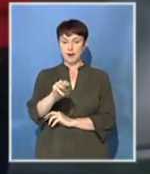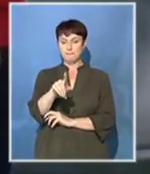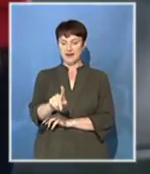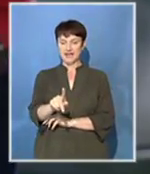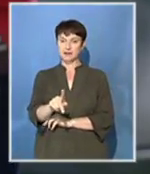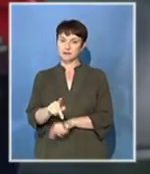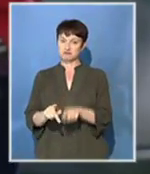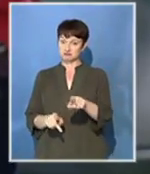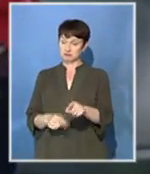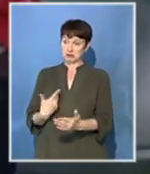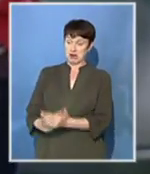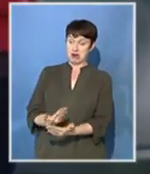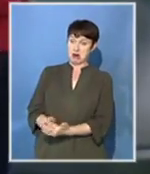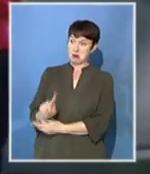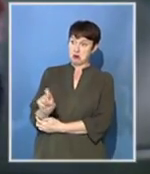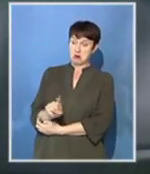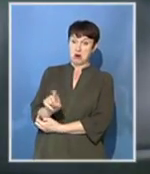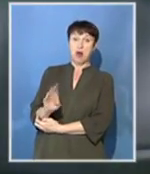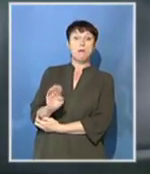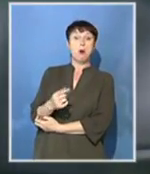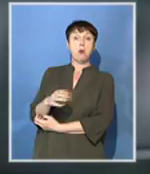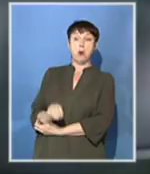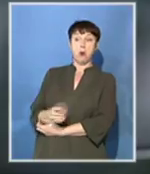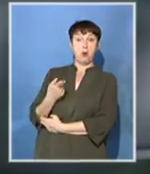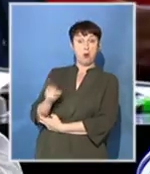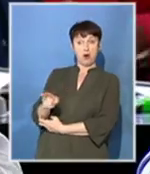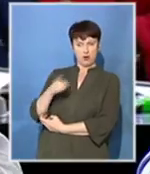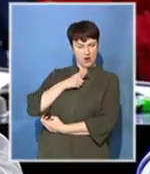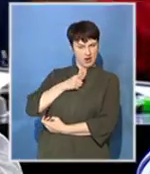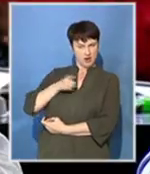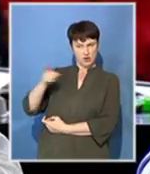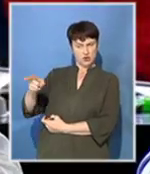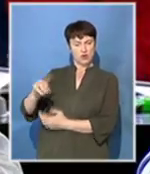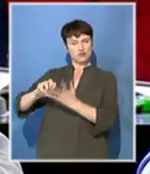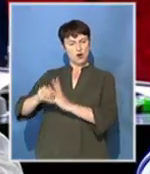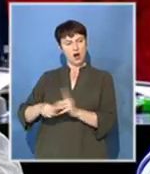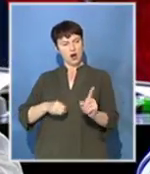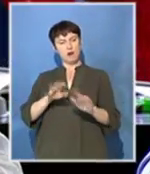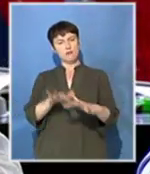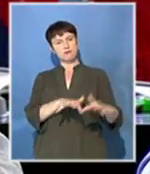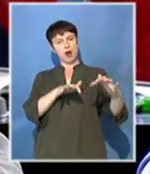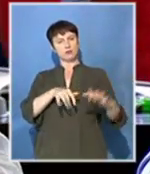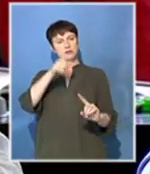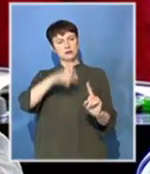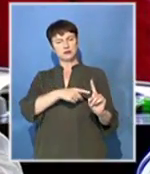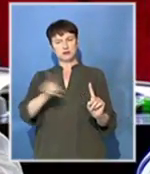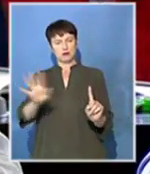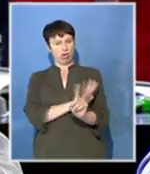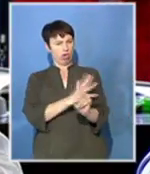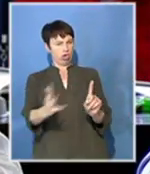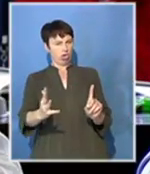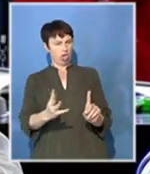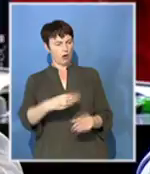on the allegations that Minister Bongane had tried to bribe Parliament's evidence leader to derail the inquiry into